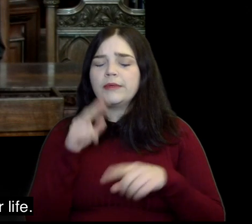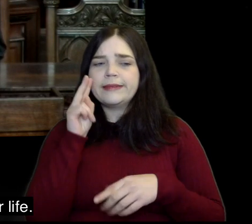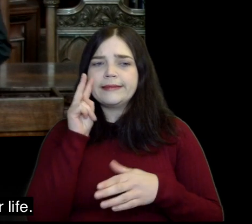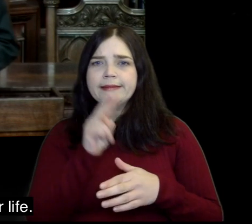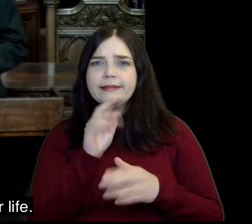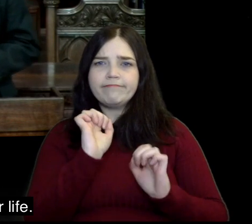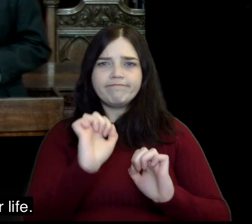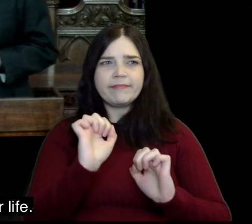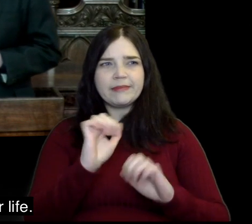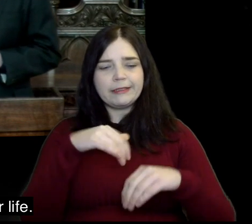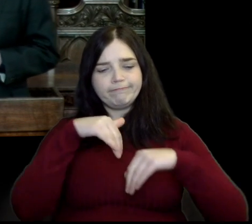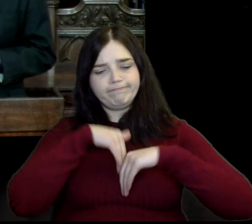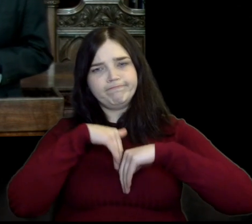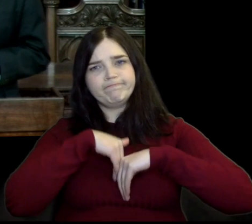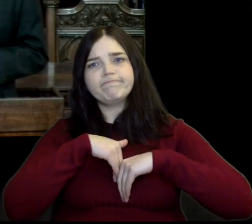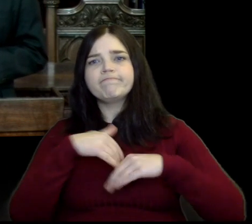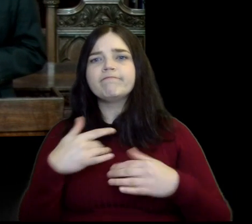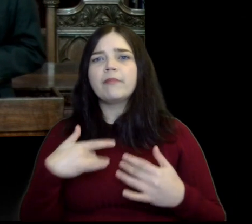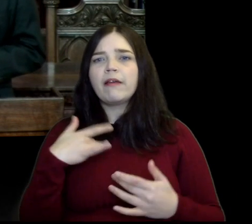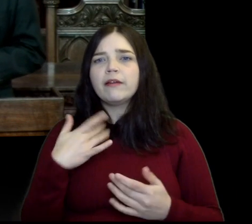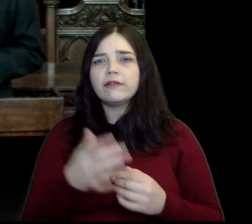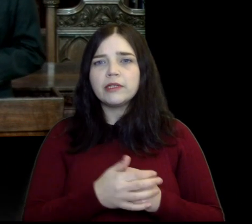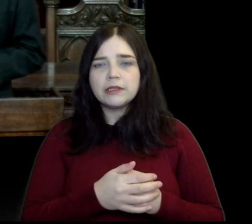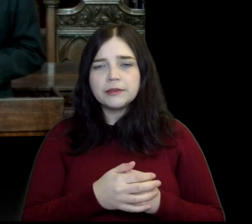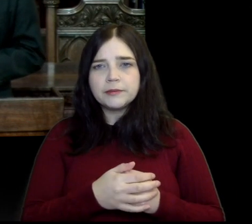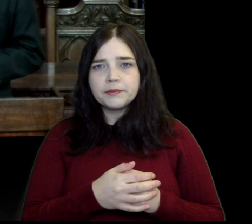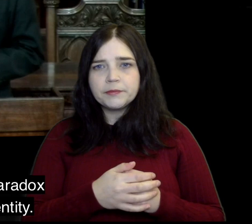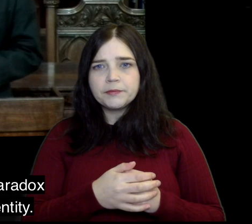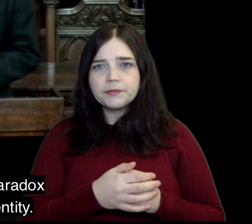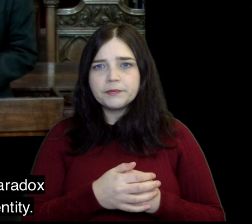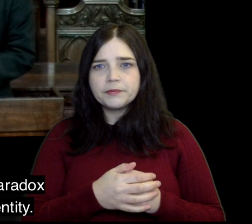and we're invited to see his inner life